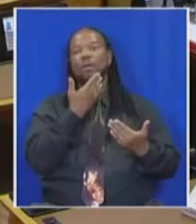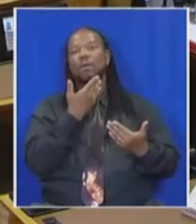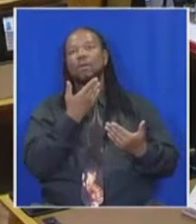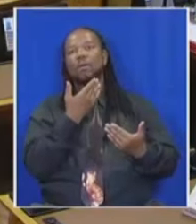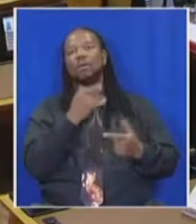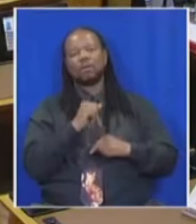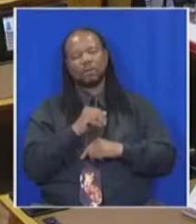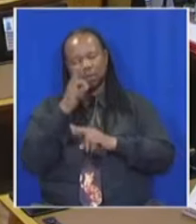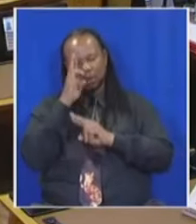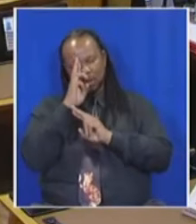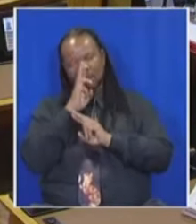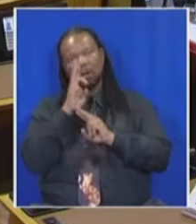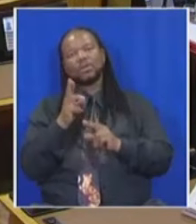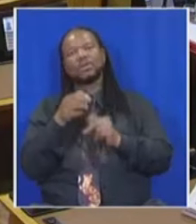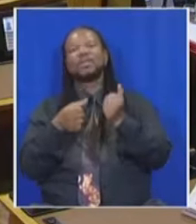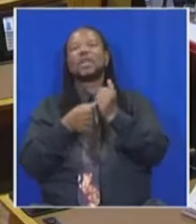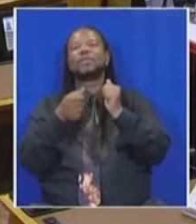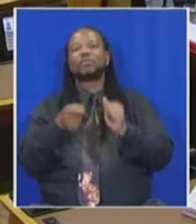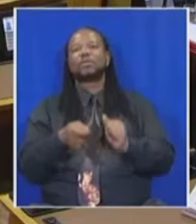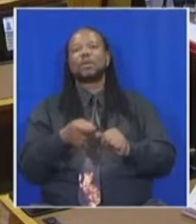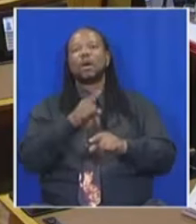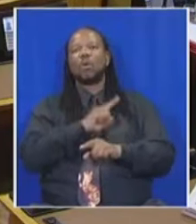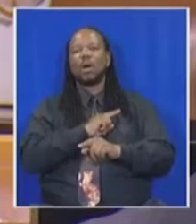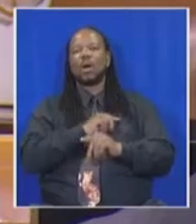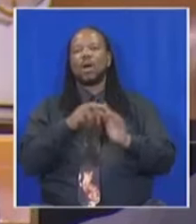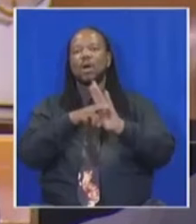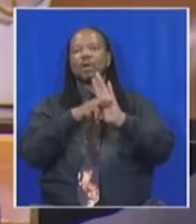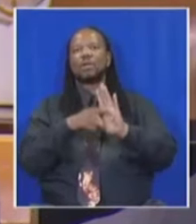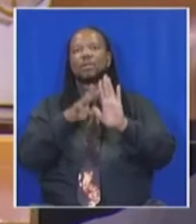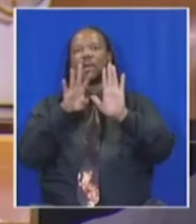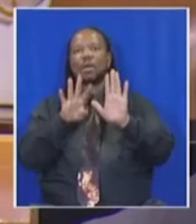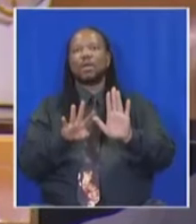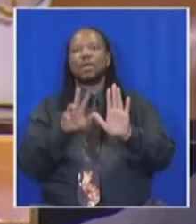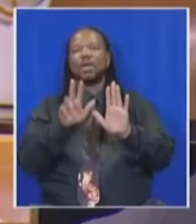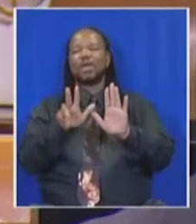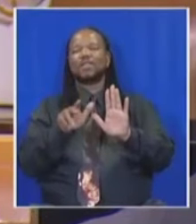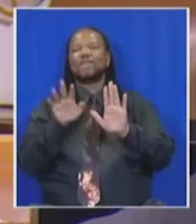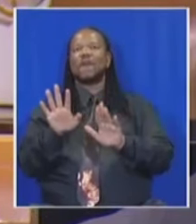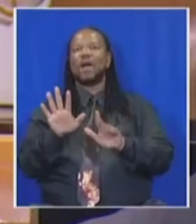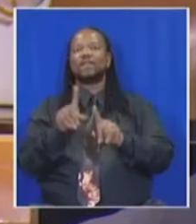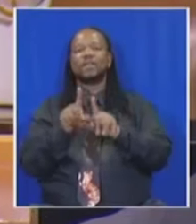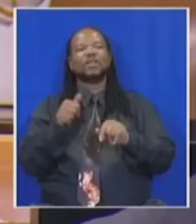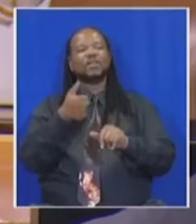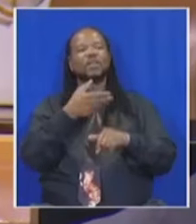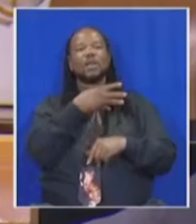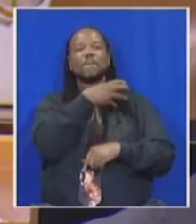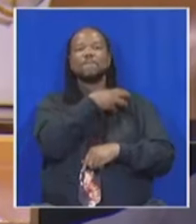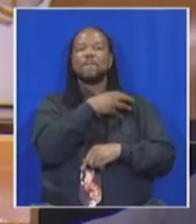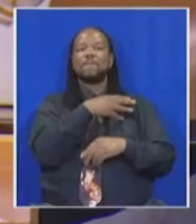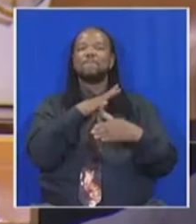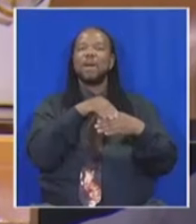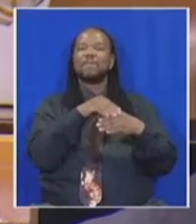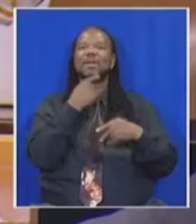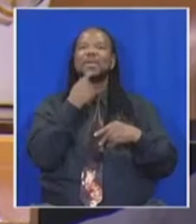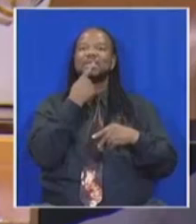Honorable Deputy Speaker I rise on rule number 85 The member here says that there is a company that is